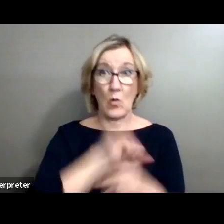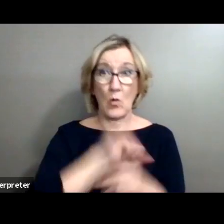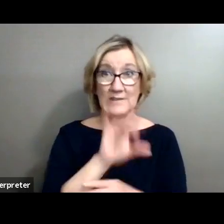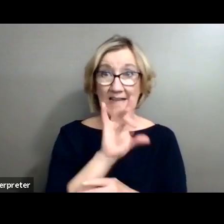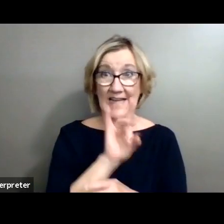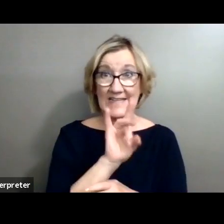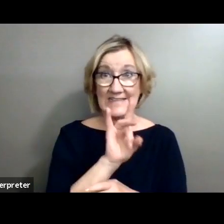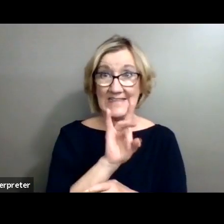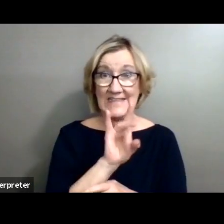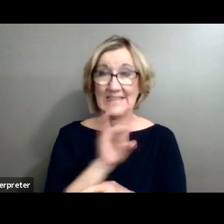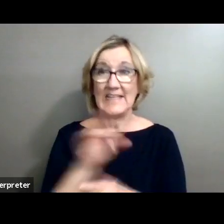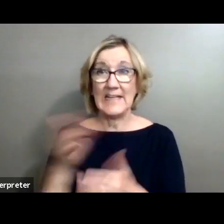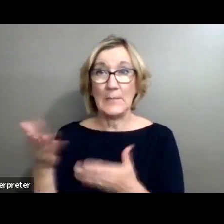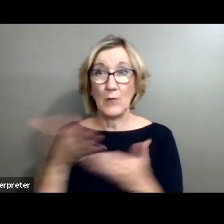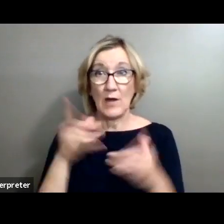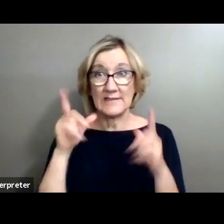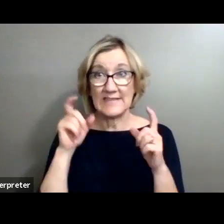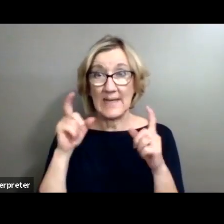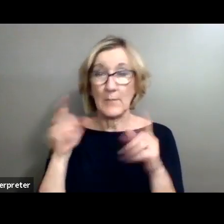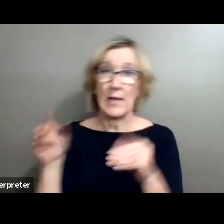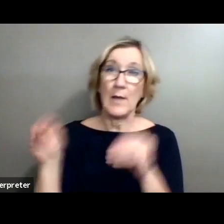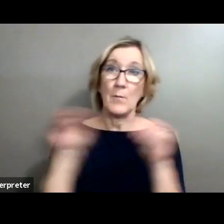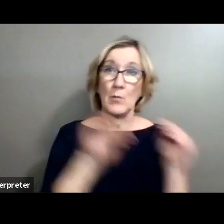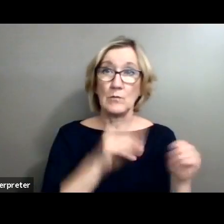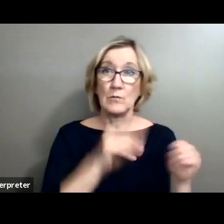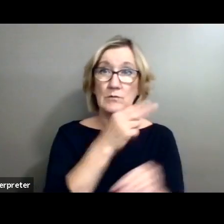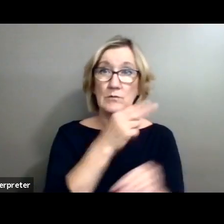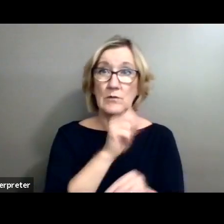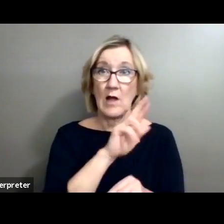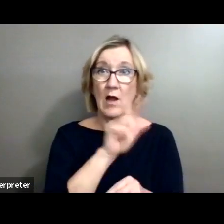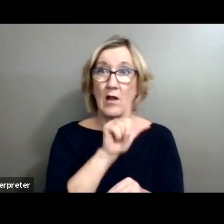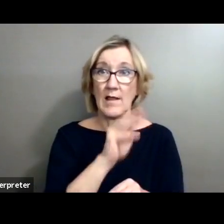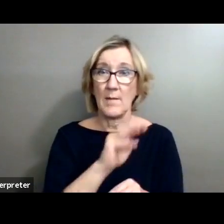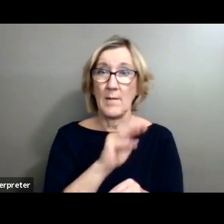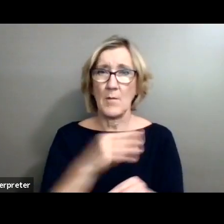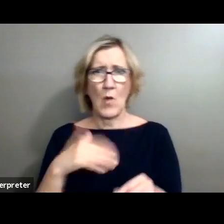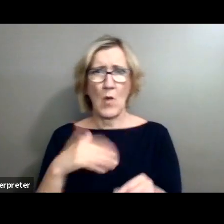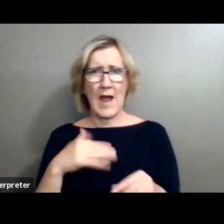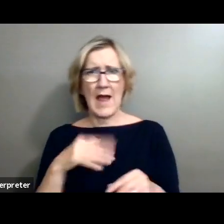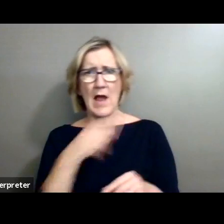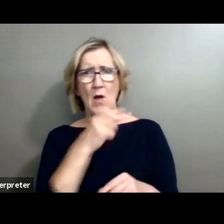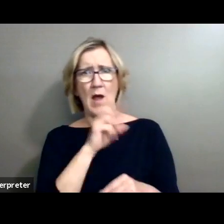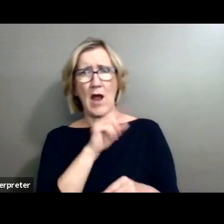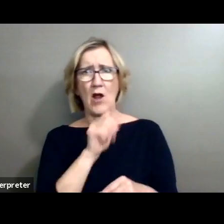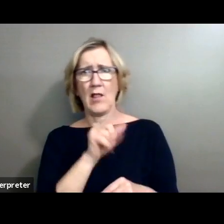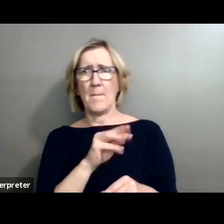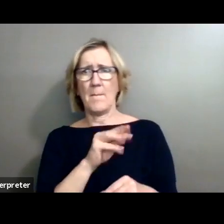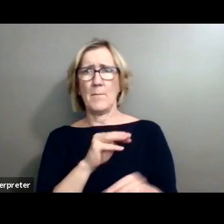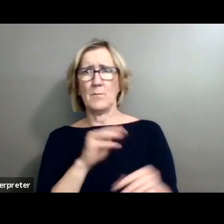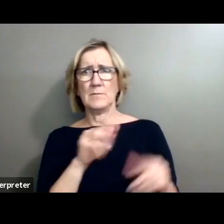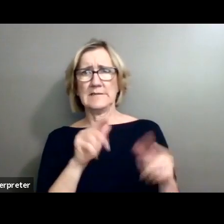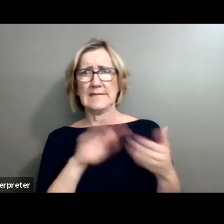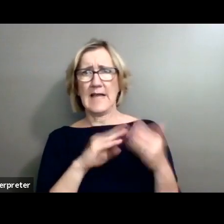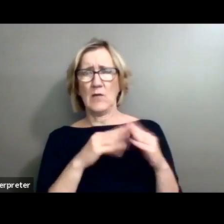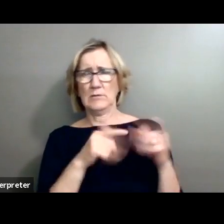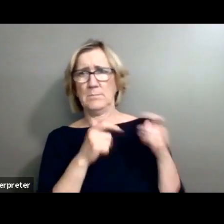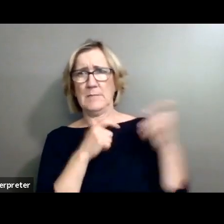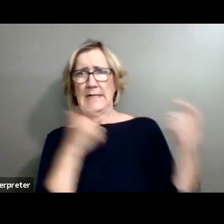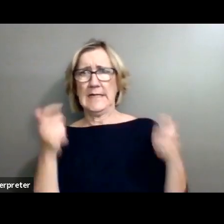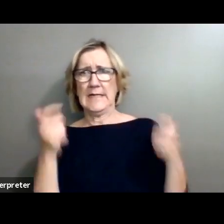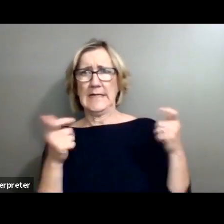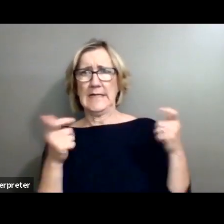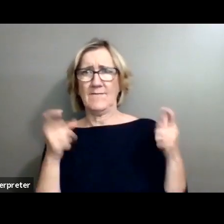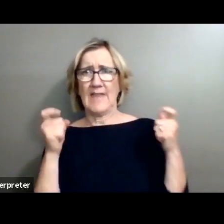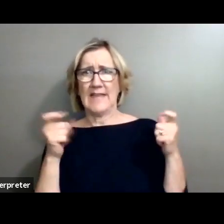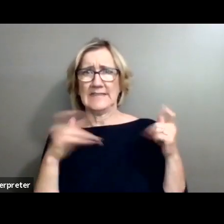to Harlem. Whew! Compared to Lenox, Harlem was big and fast and exciting. James had to hold on to his hat to